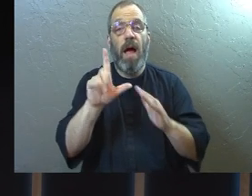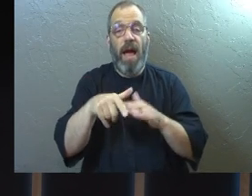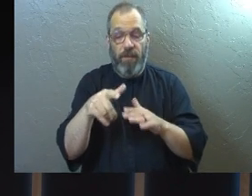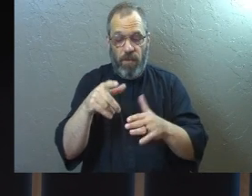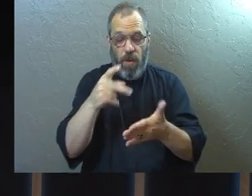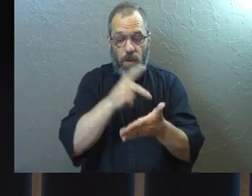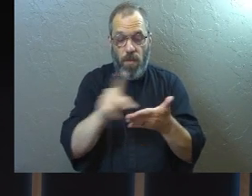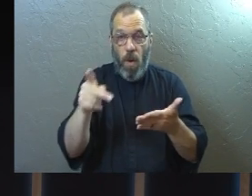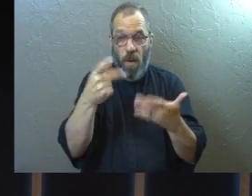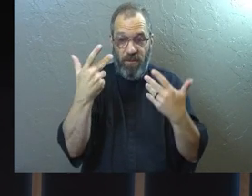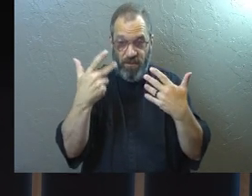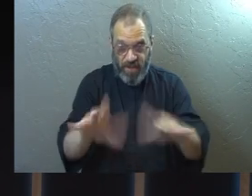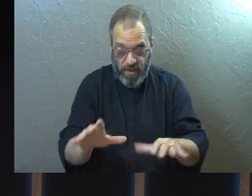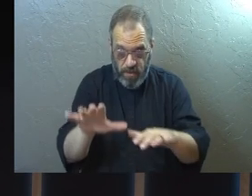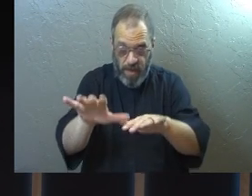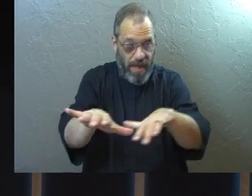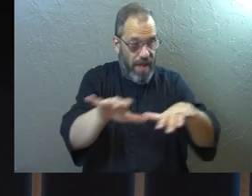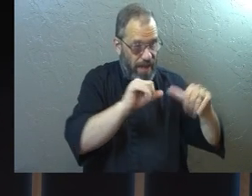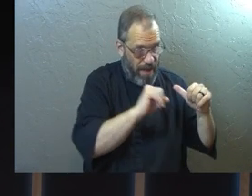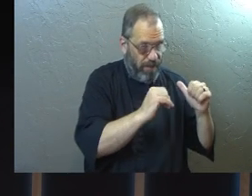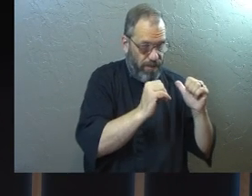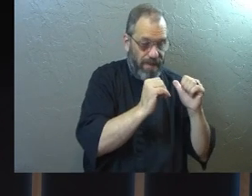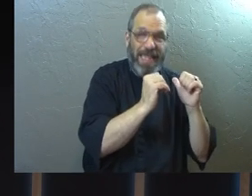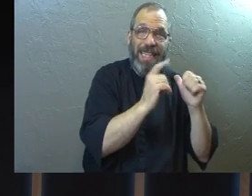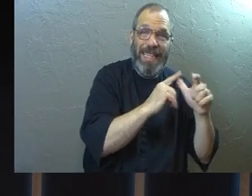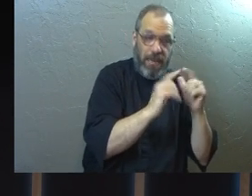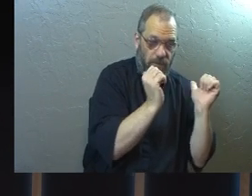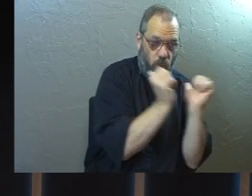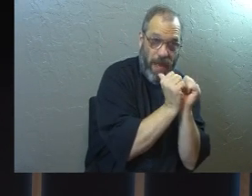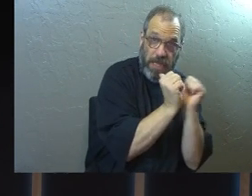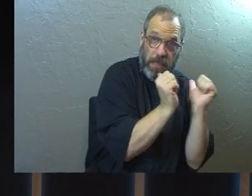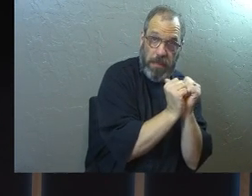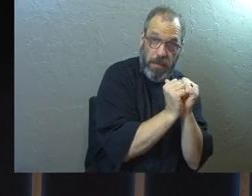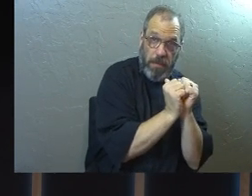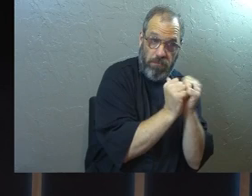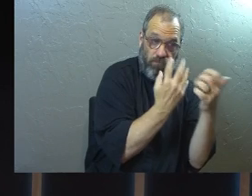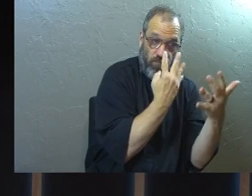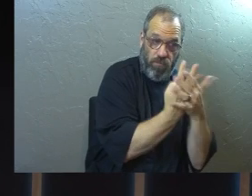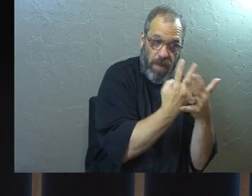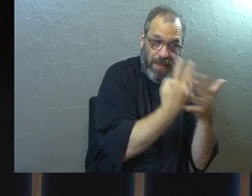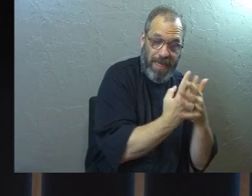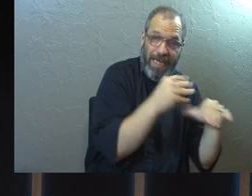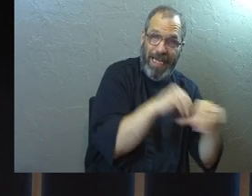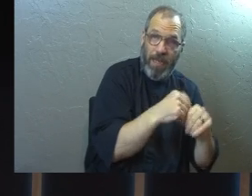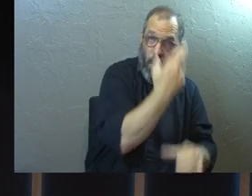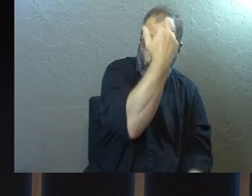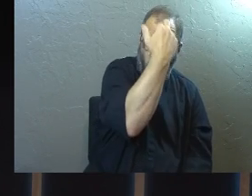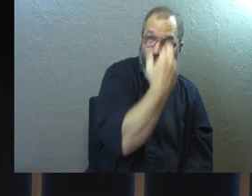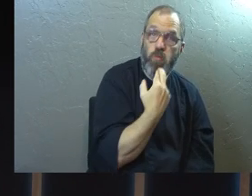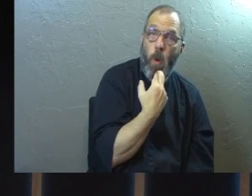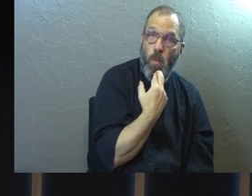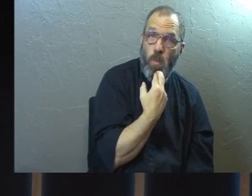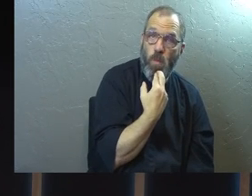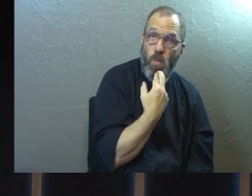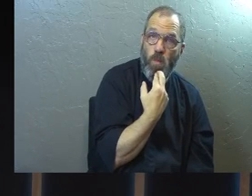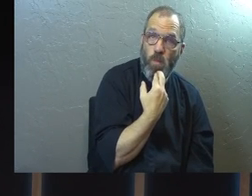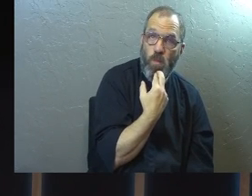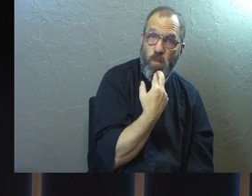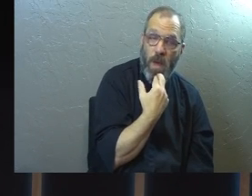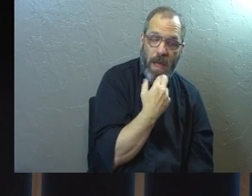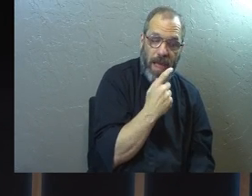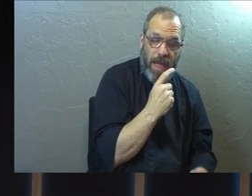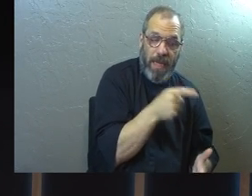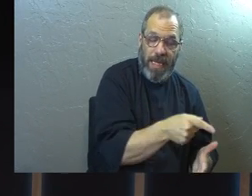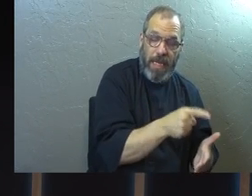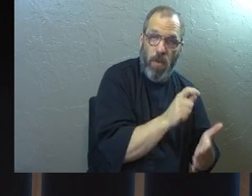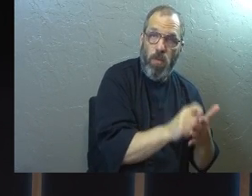after Paul had left, he got arrested and he was under house arrest in prison in Rome. And while in Rome, he wrote